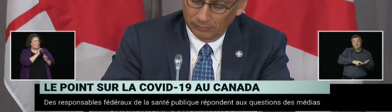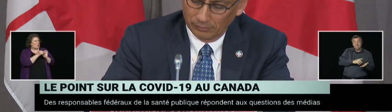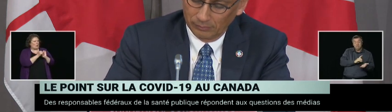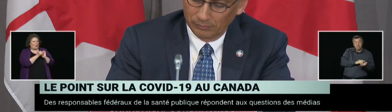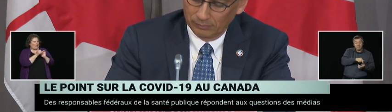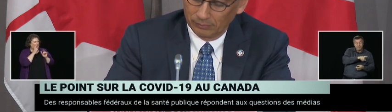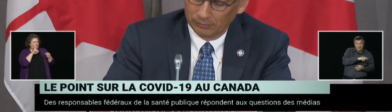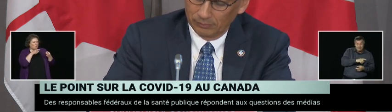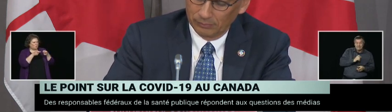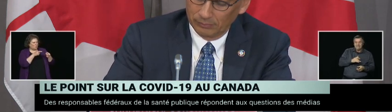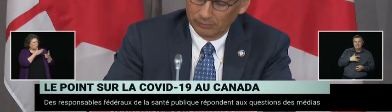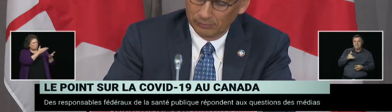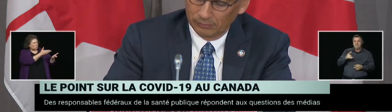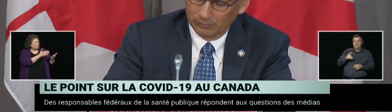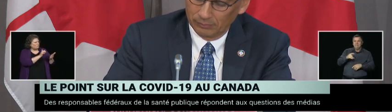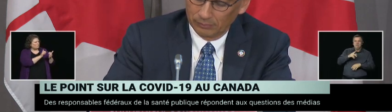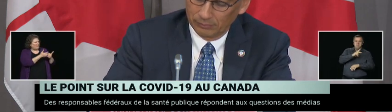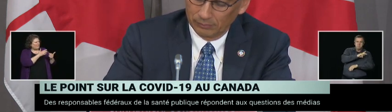to that, if any.